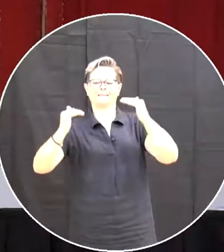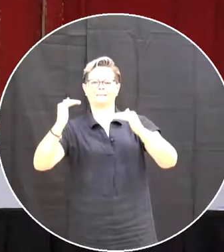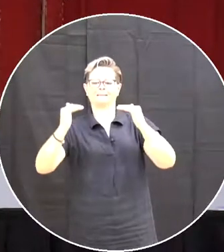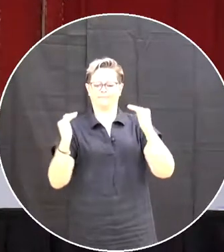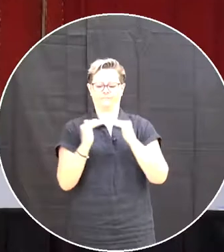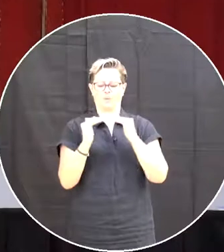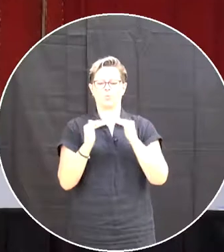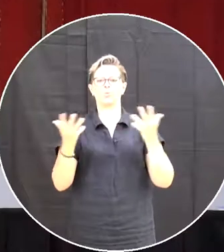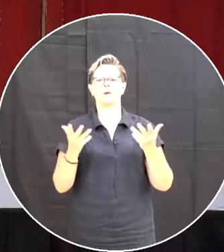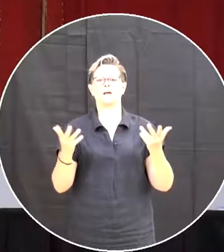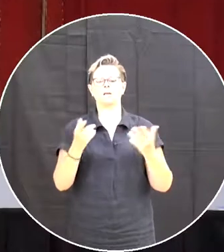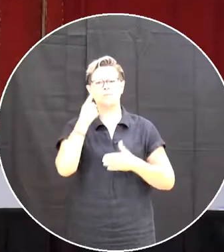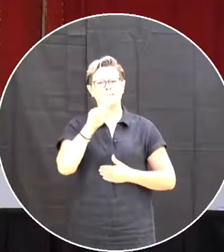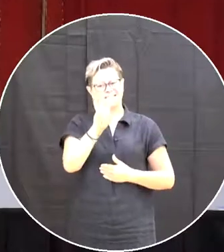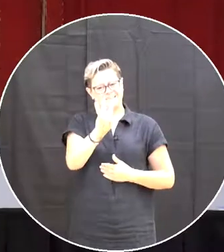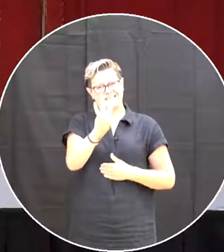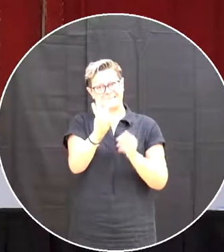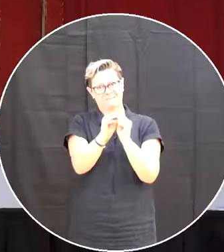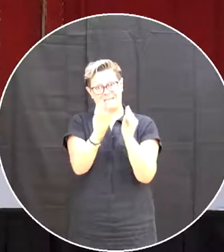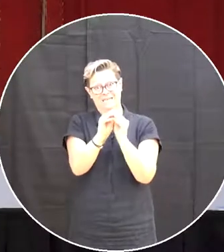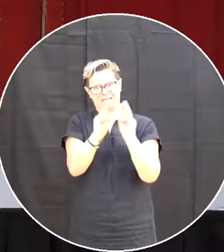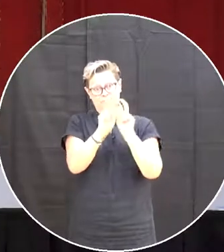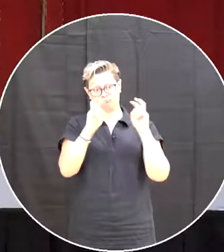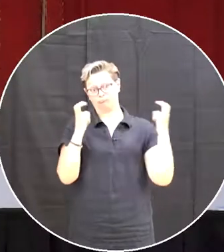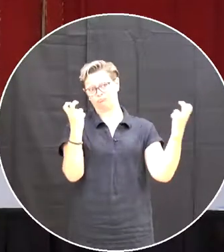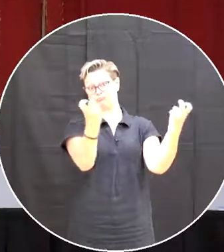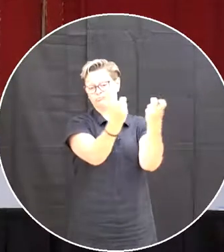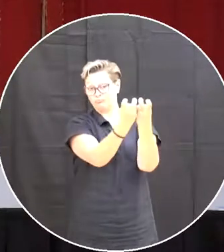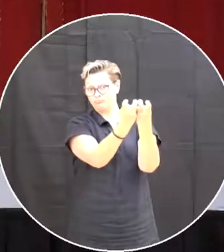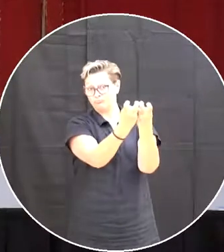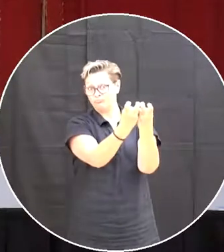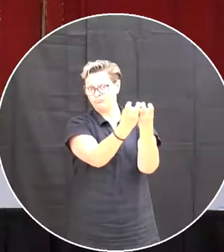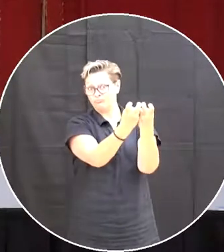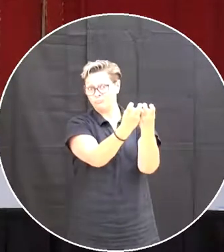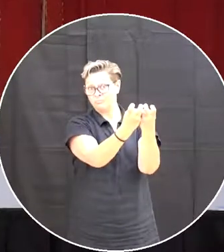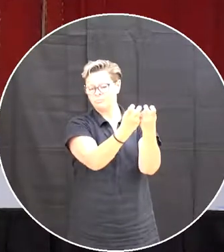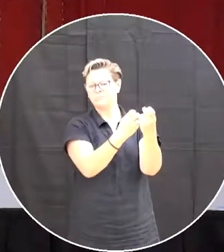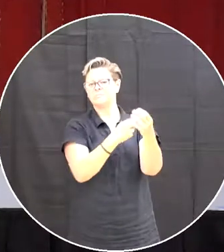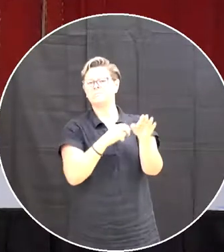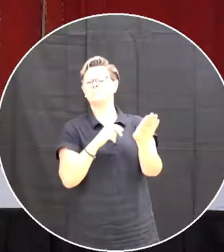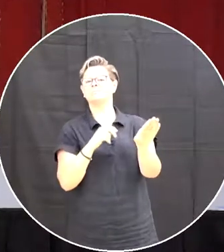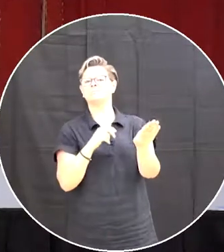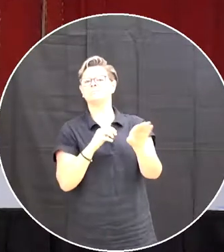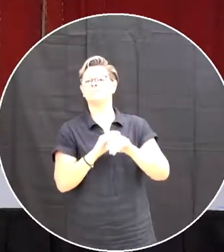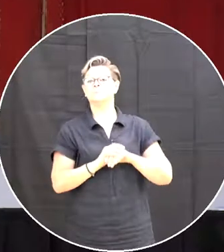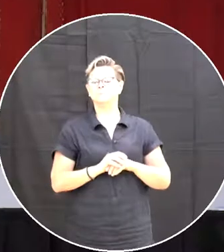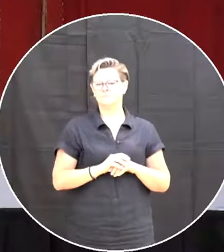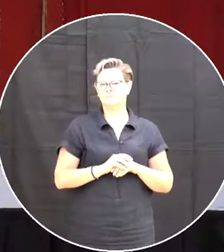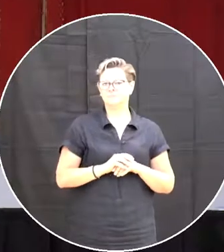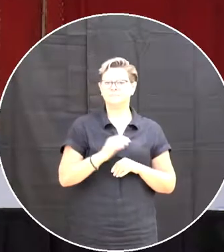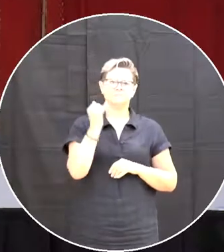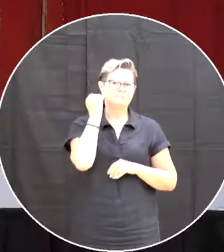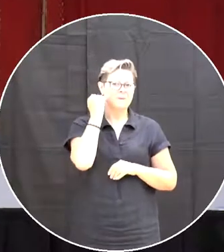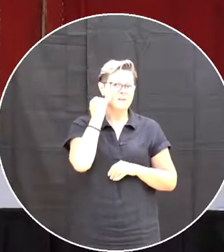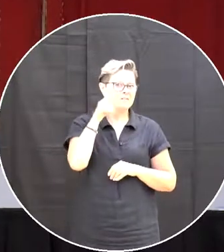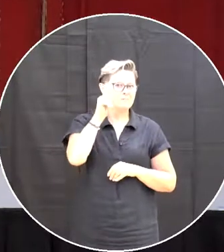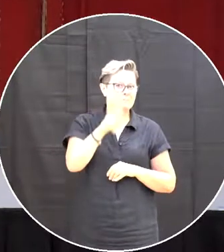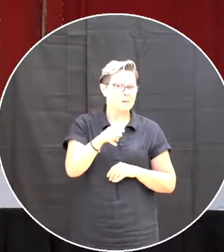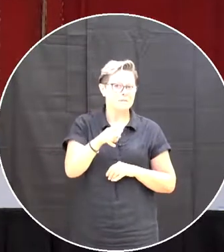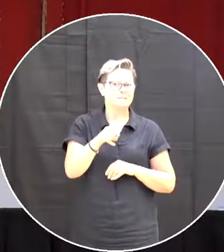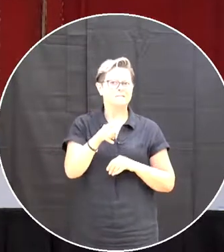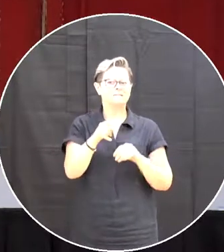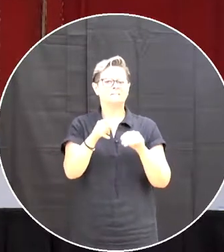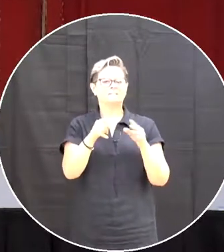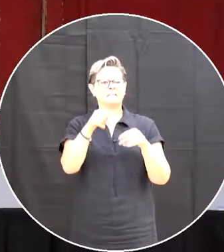face-to-face meetings and as trustee refer uh referenced uh you know if we had to conduct today's